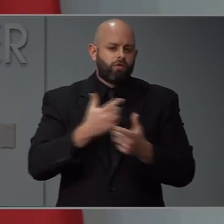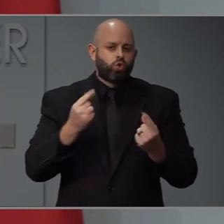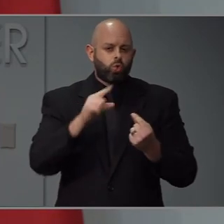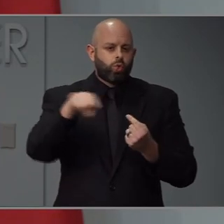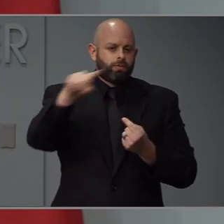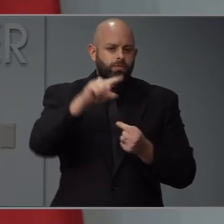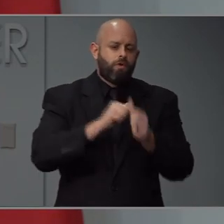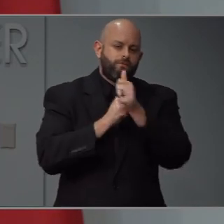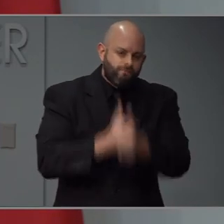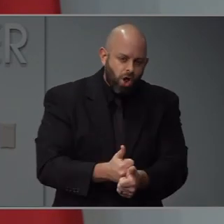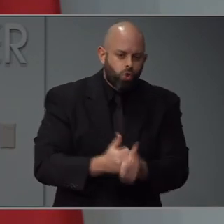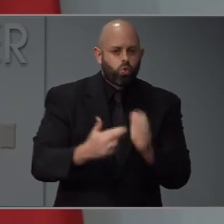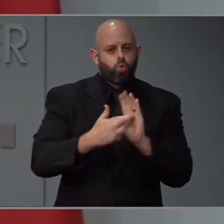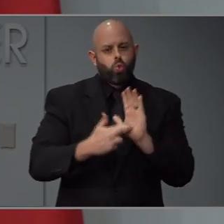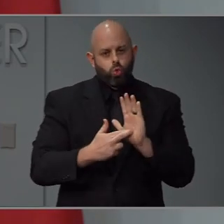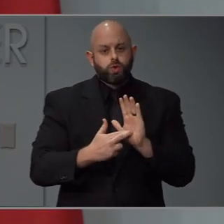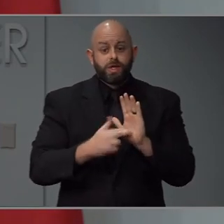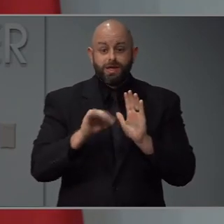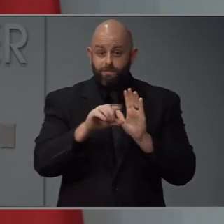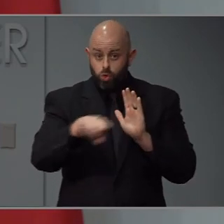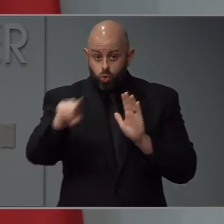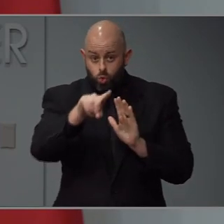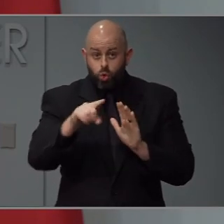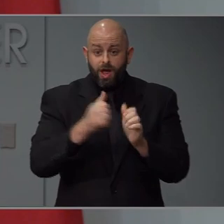there to comply with this. It does save lives.